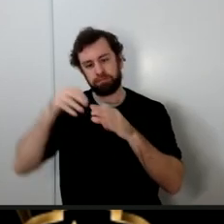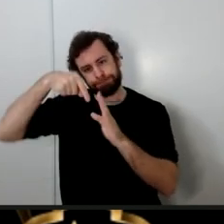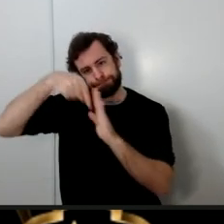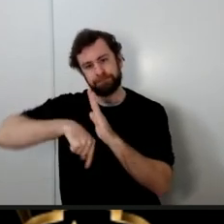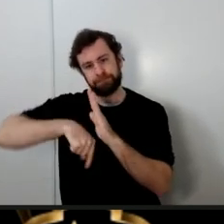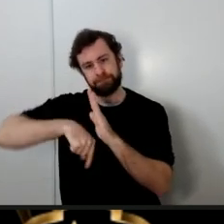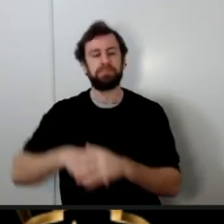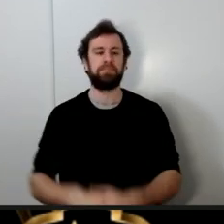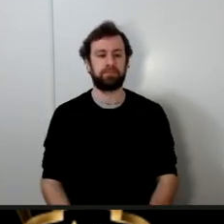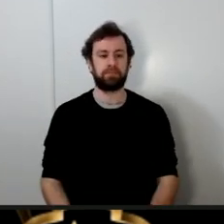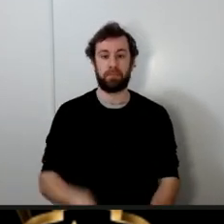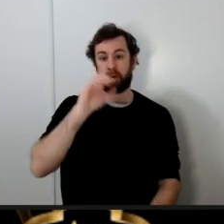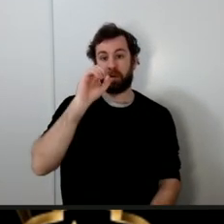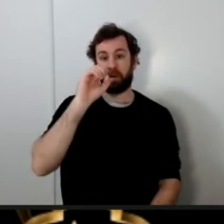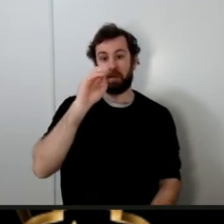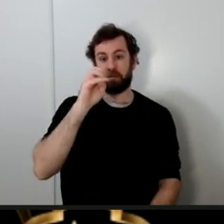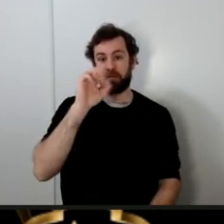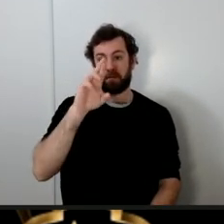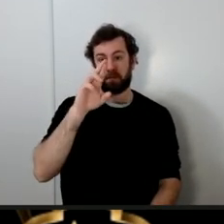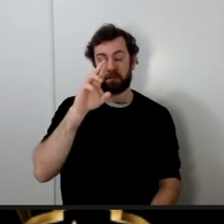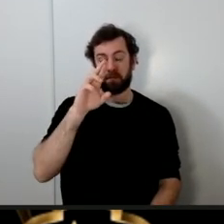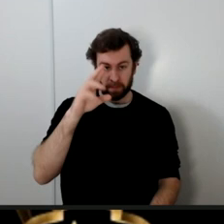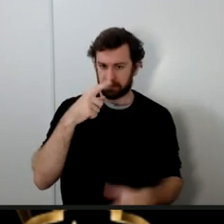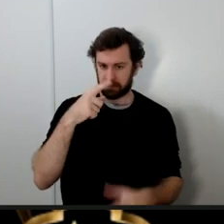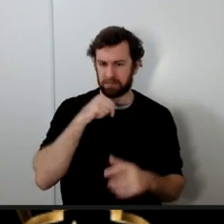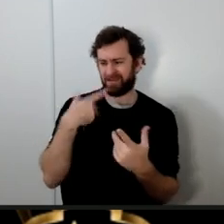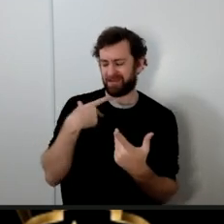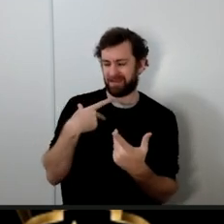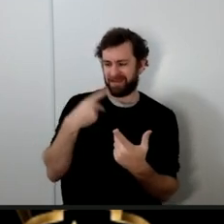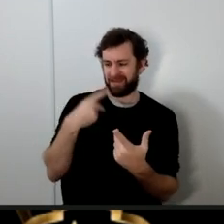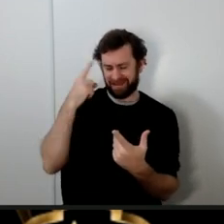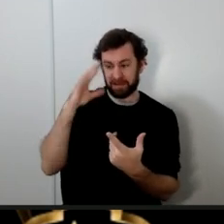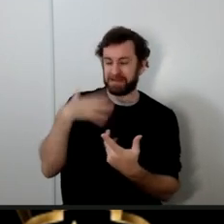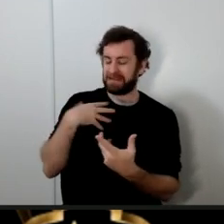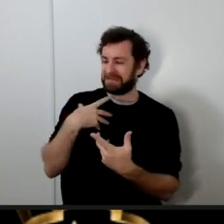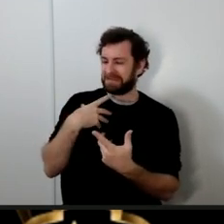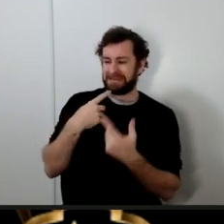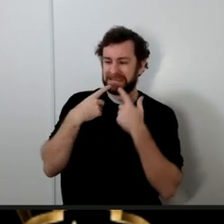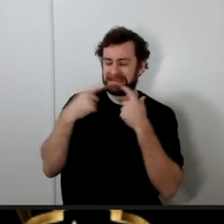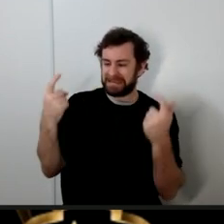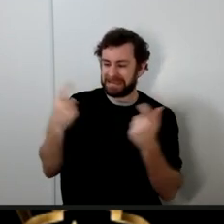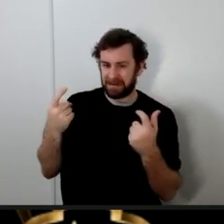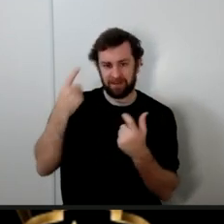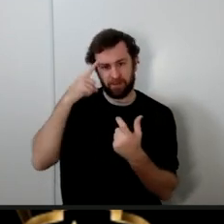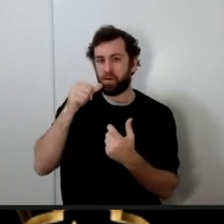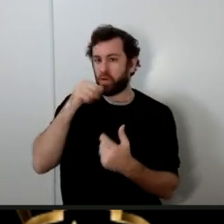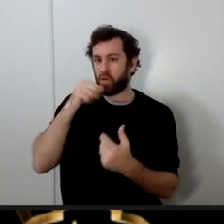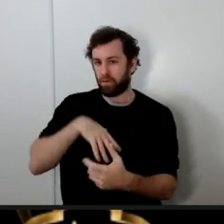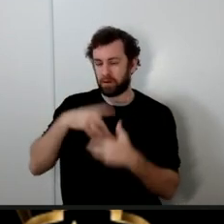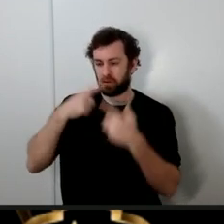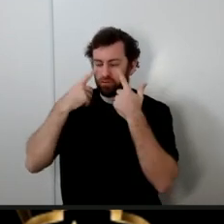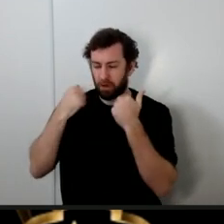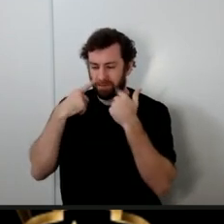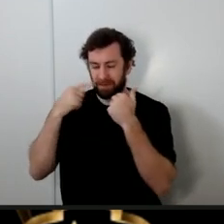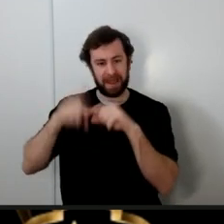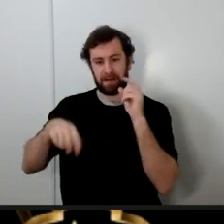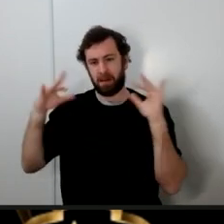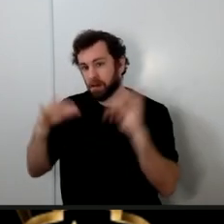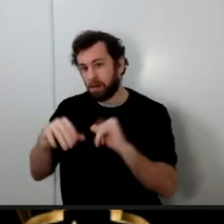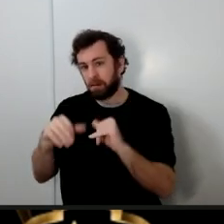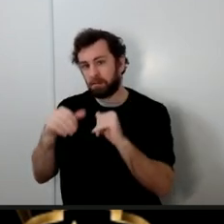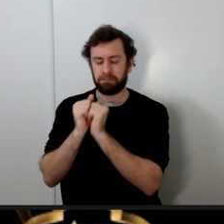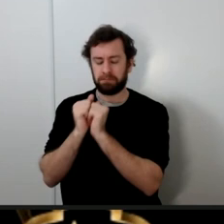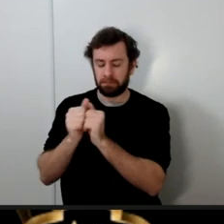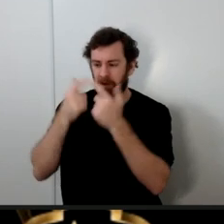Umar was disturbed because Umar believed that it's a sin for women to cry you can't just gather there and cry and cry you